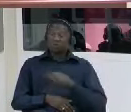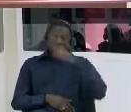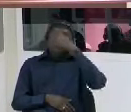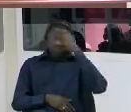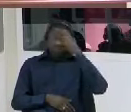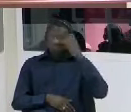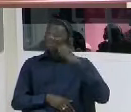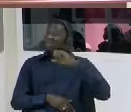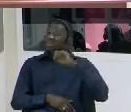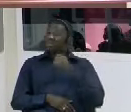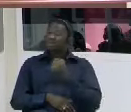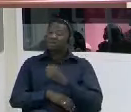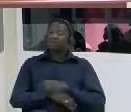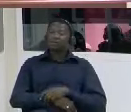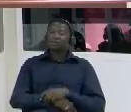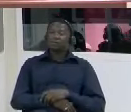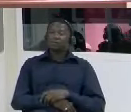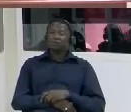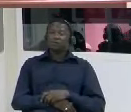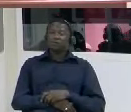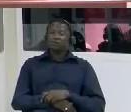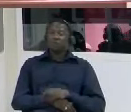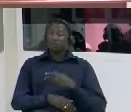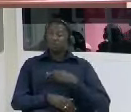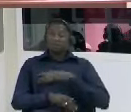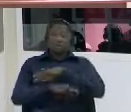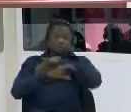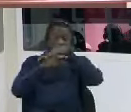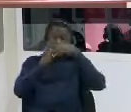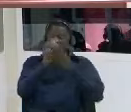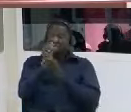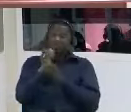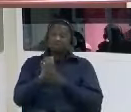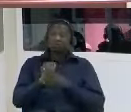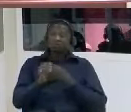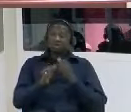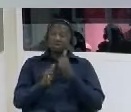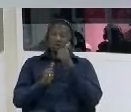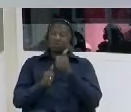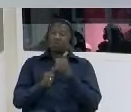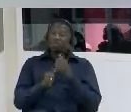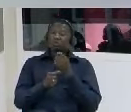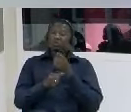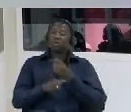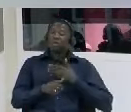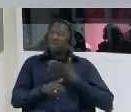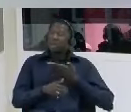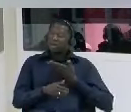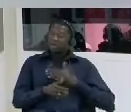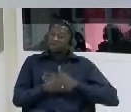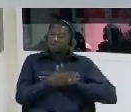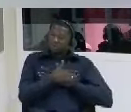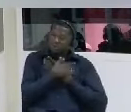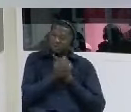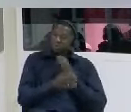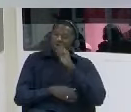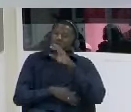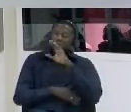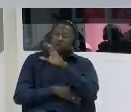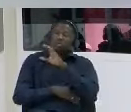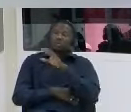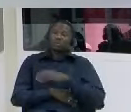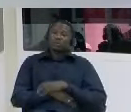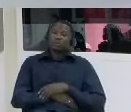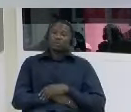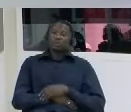so this all is patriotism it's all towards having love for your country so